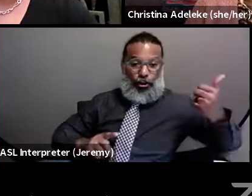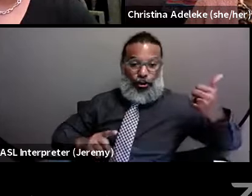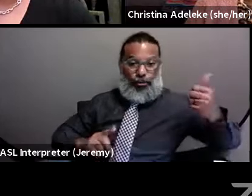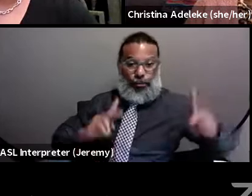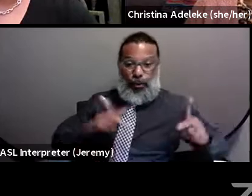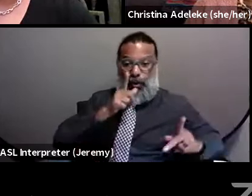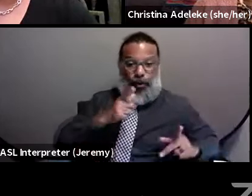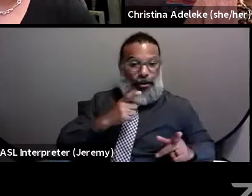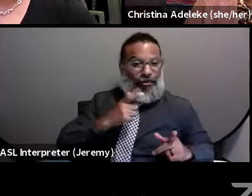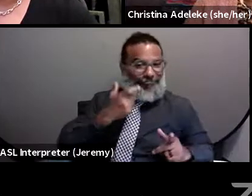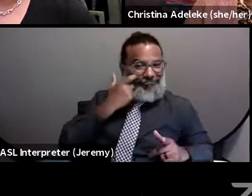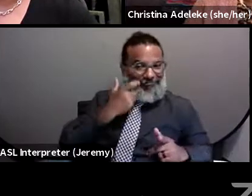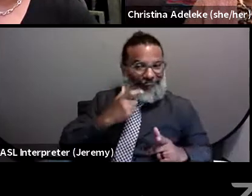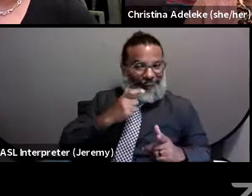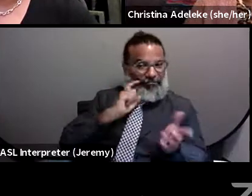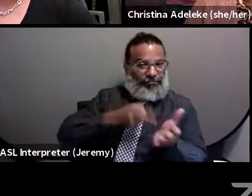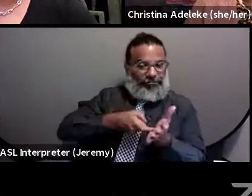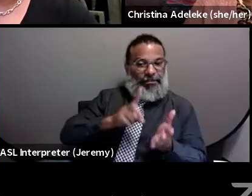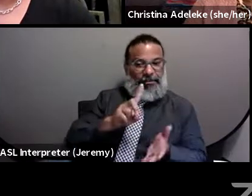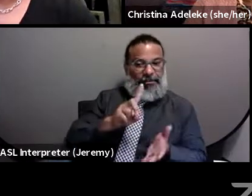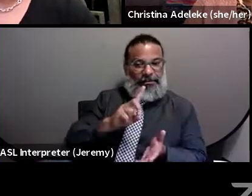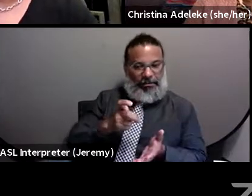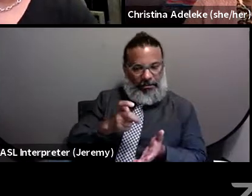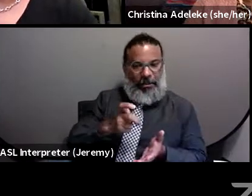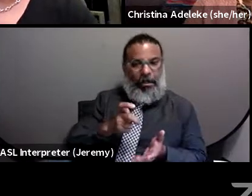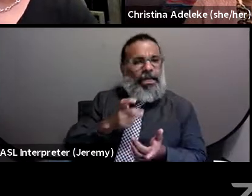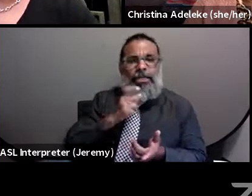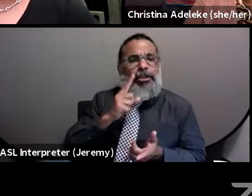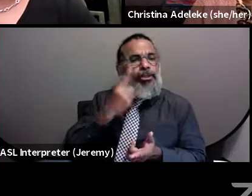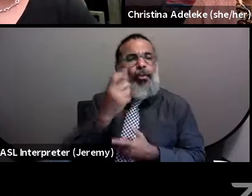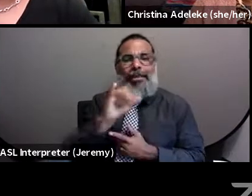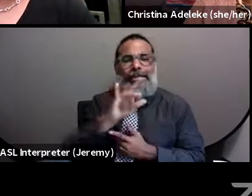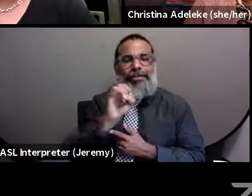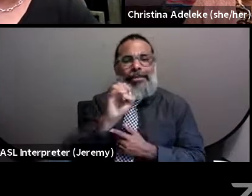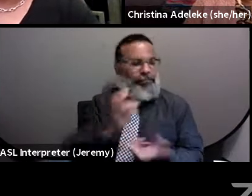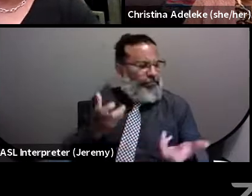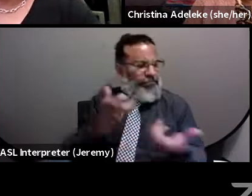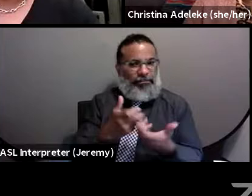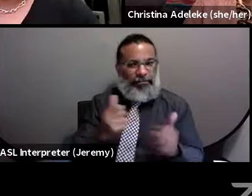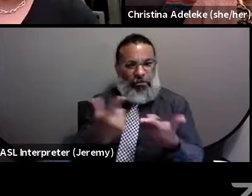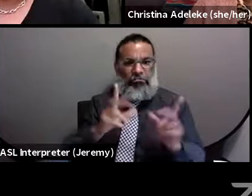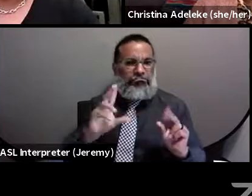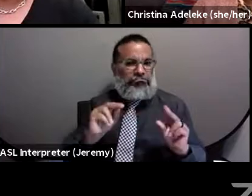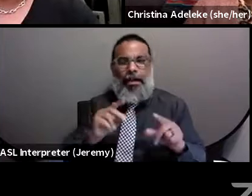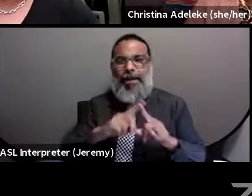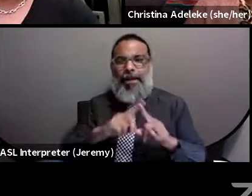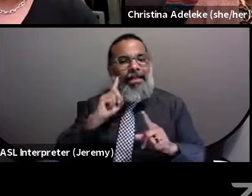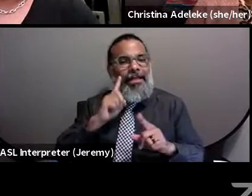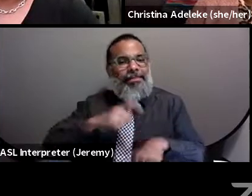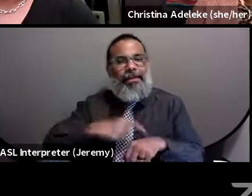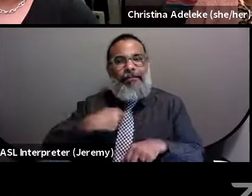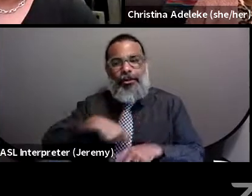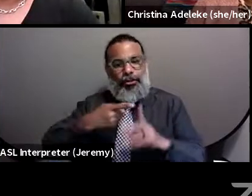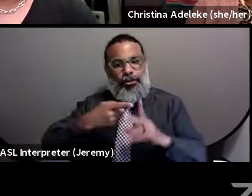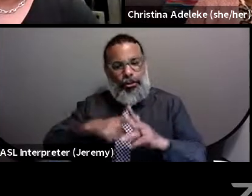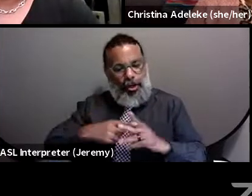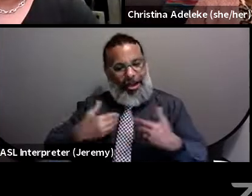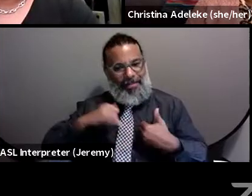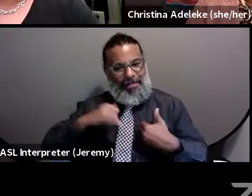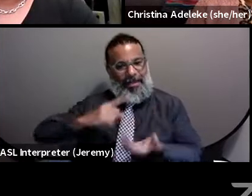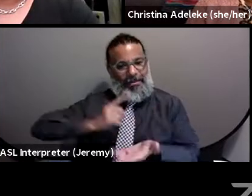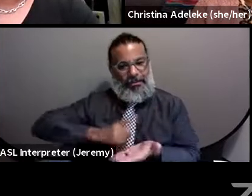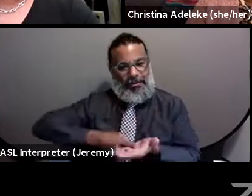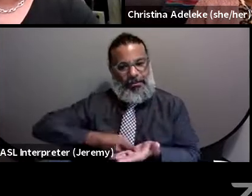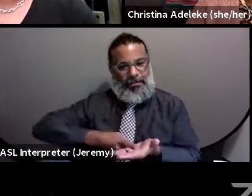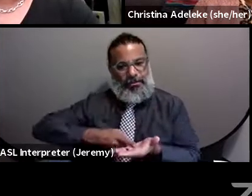HIV. So it's not going to be one size fits all, but, but I think it's time for us to start having that conversation,